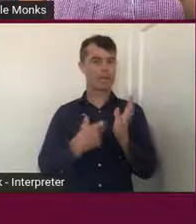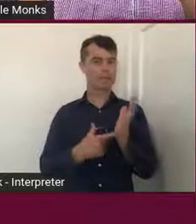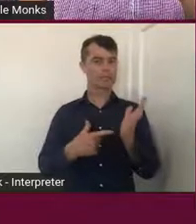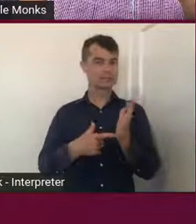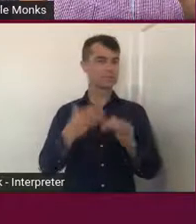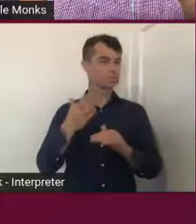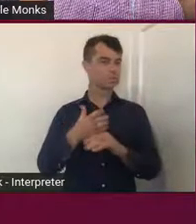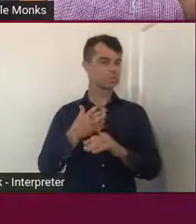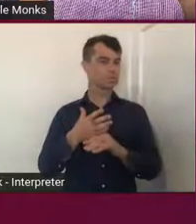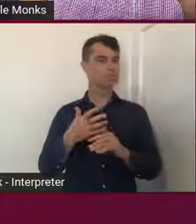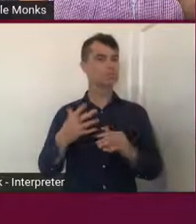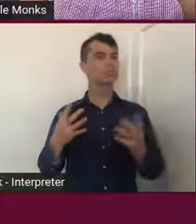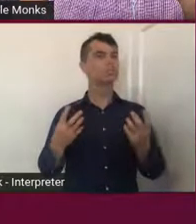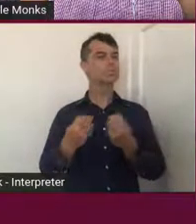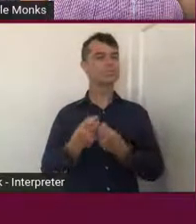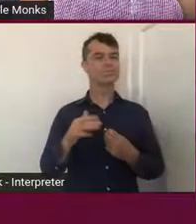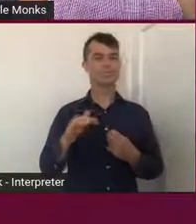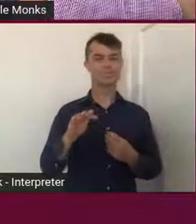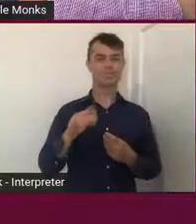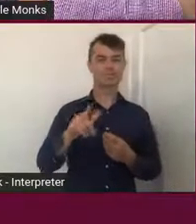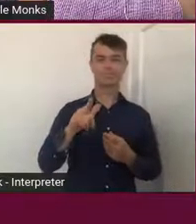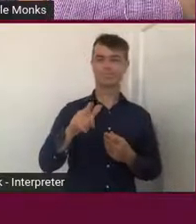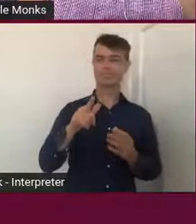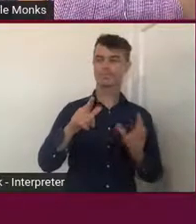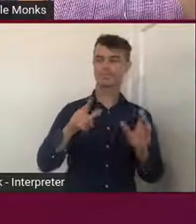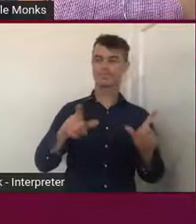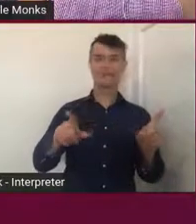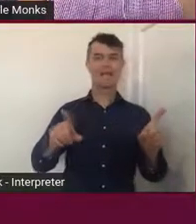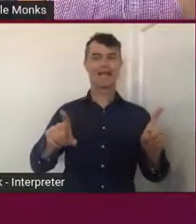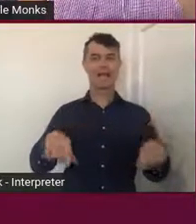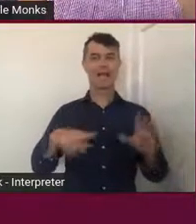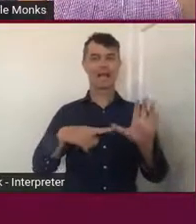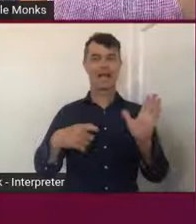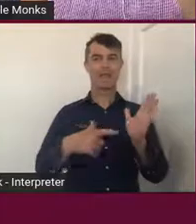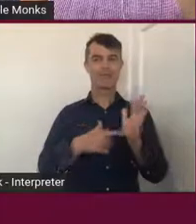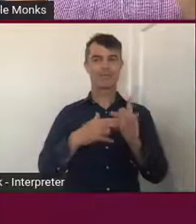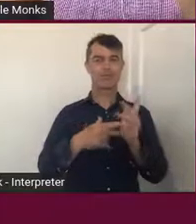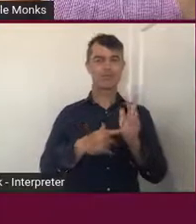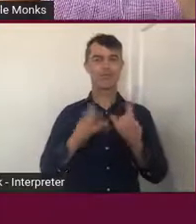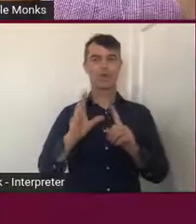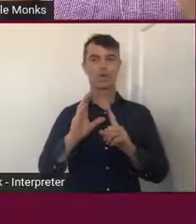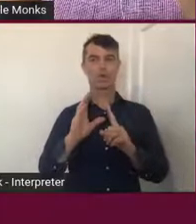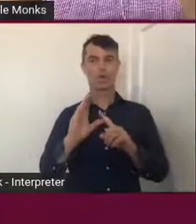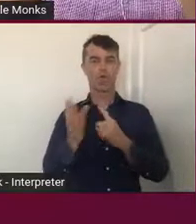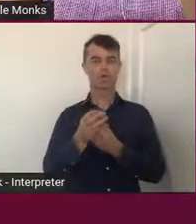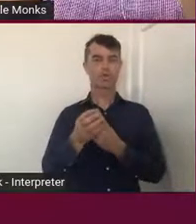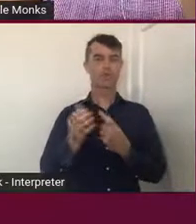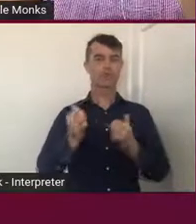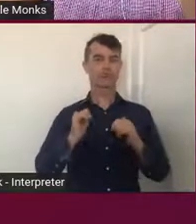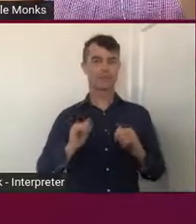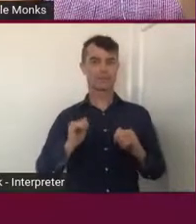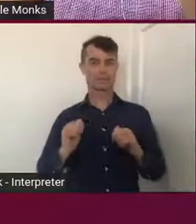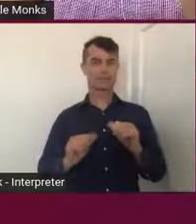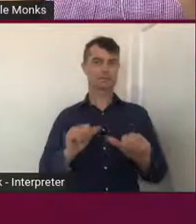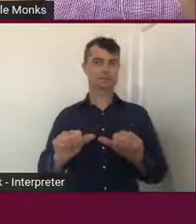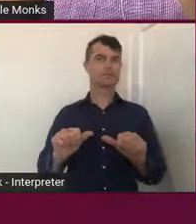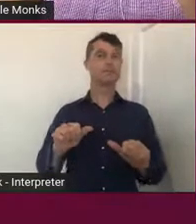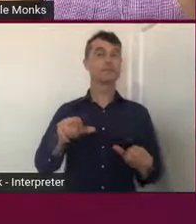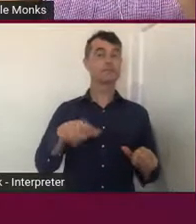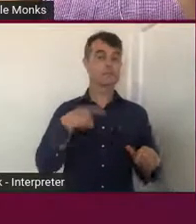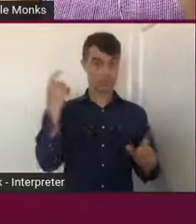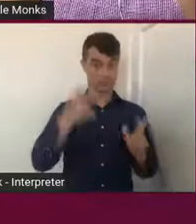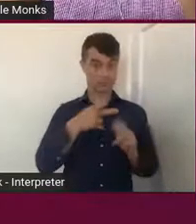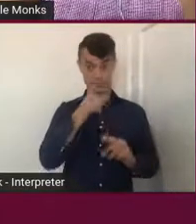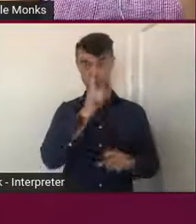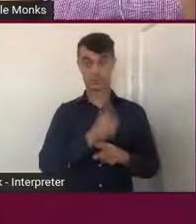know, a activation of culture and cultural practices. And I'm just wondering if you could talk about